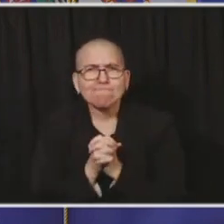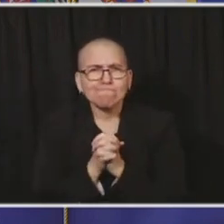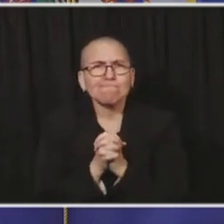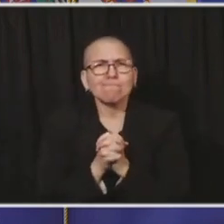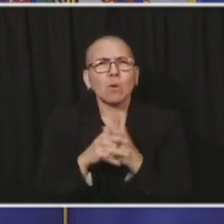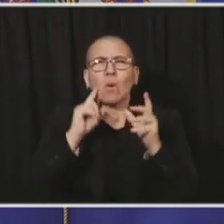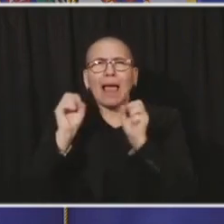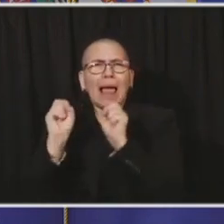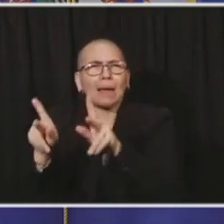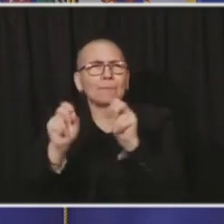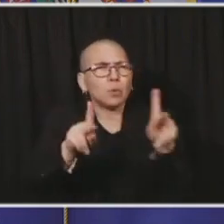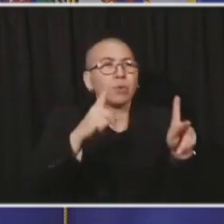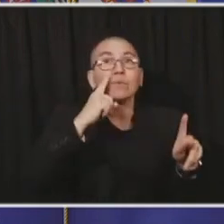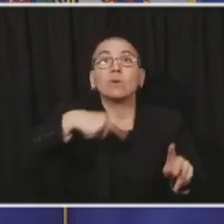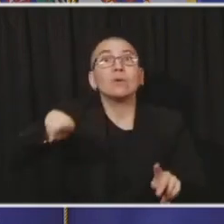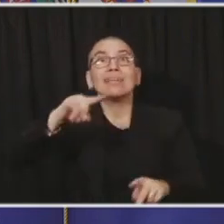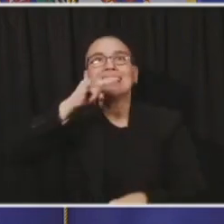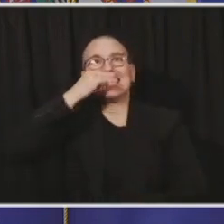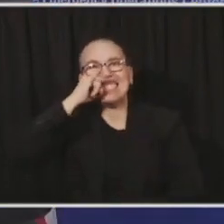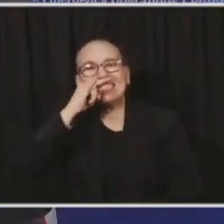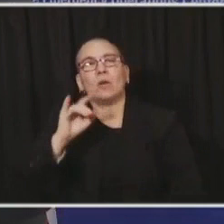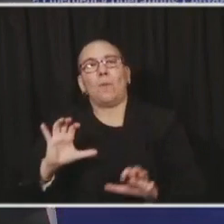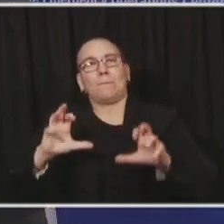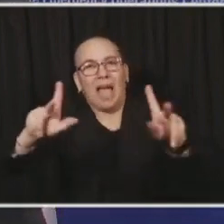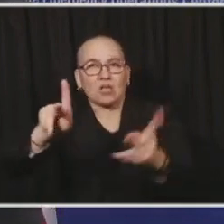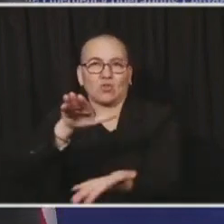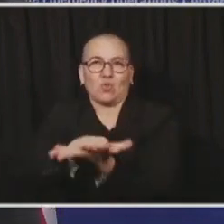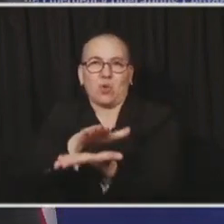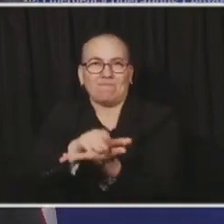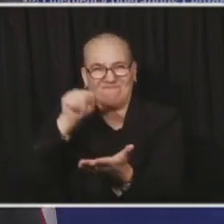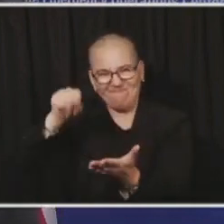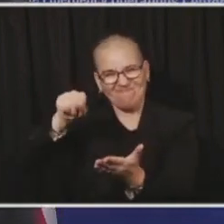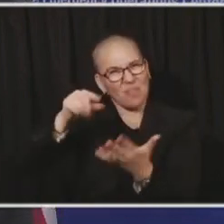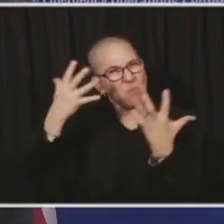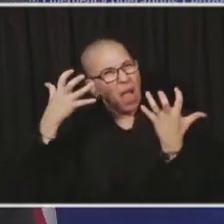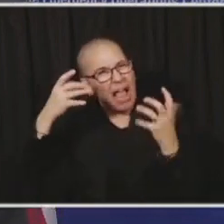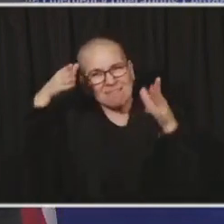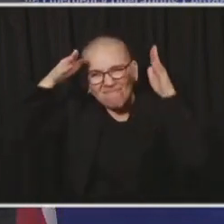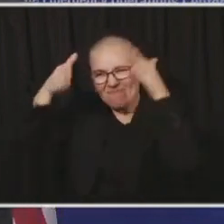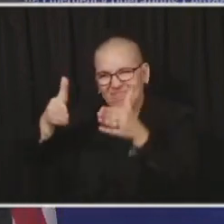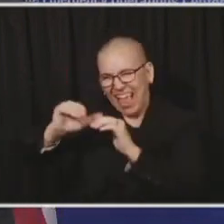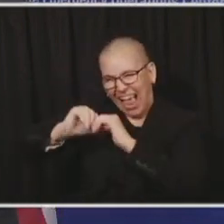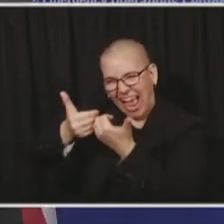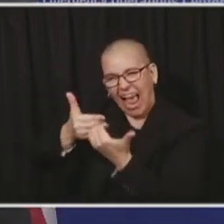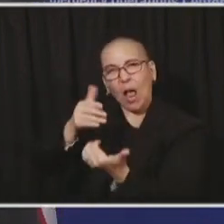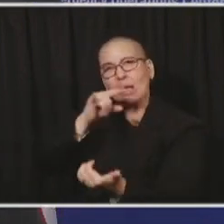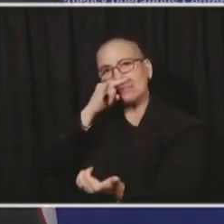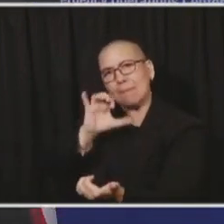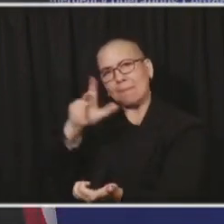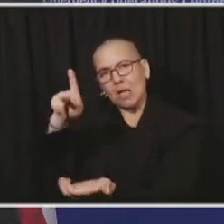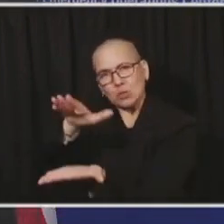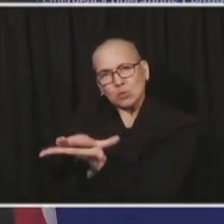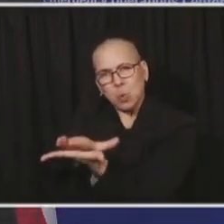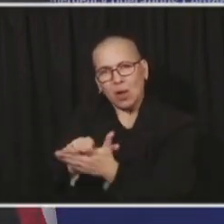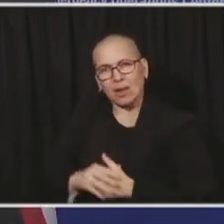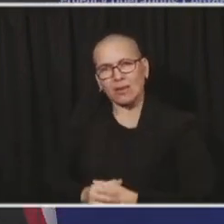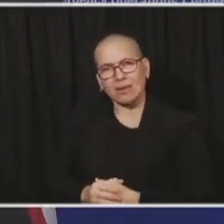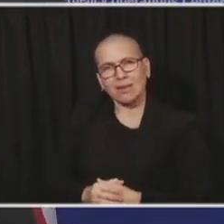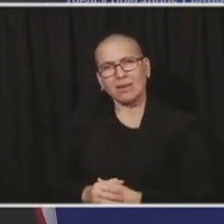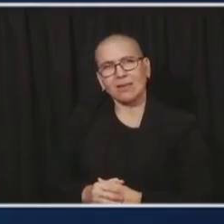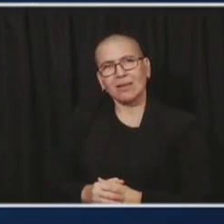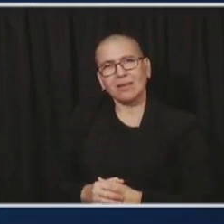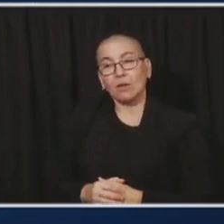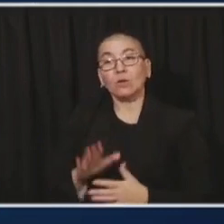school, into that in person learning. So today, one of the things we're going to do is we're going to adjust the